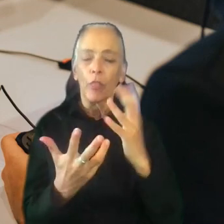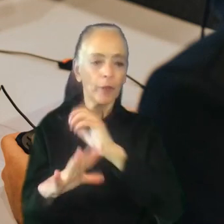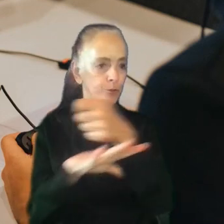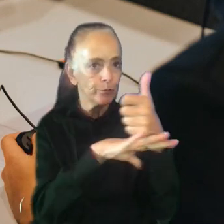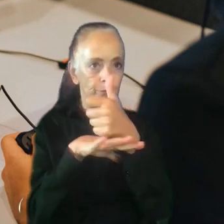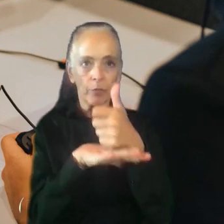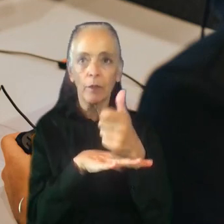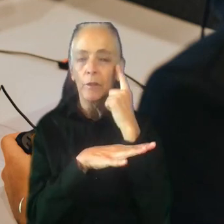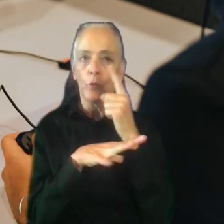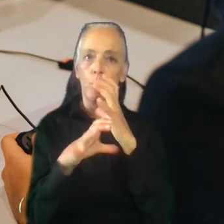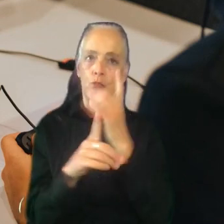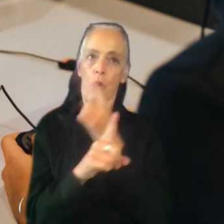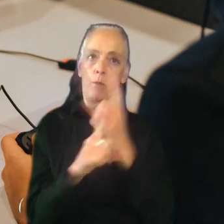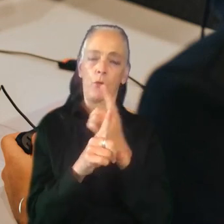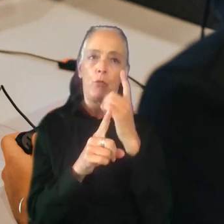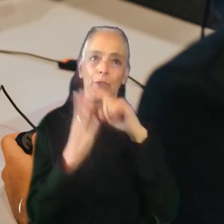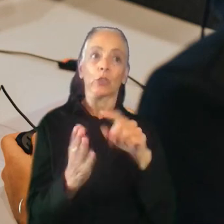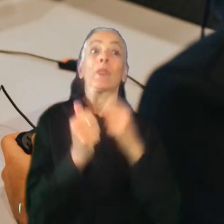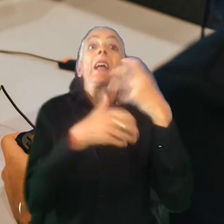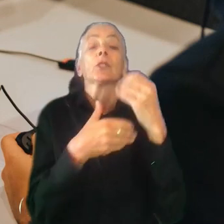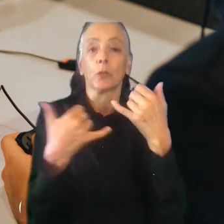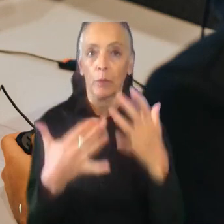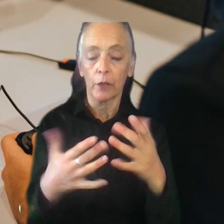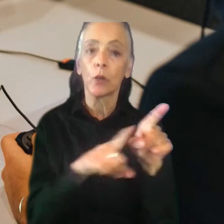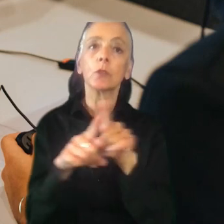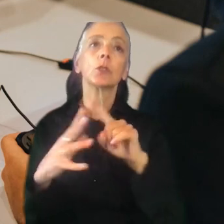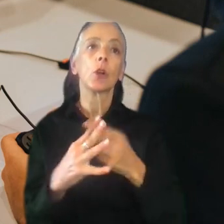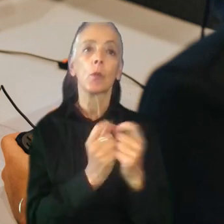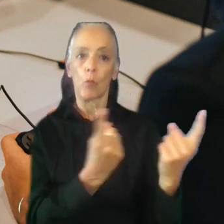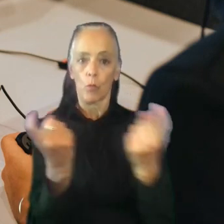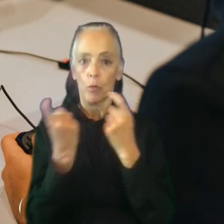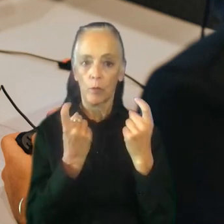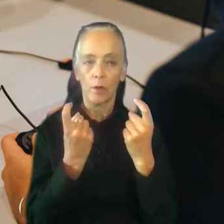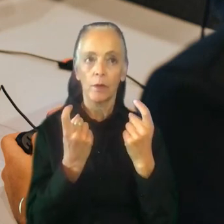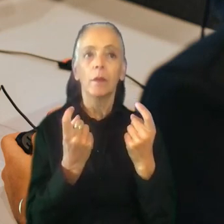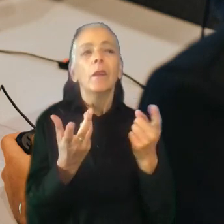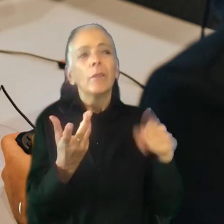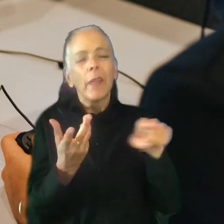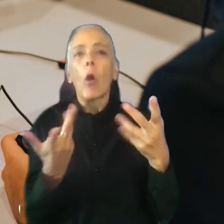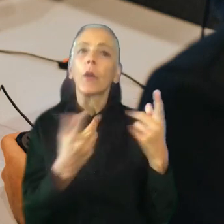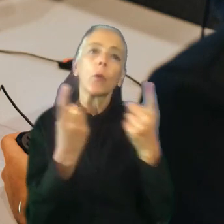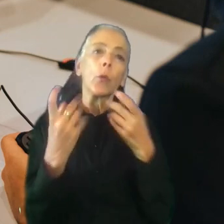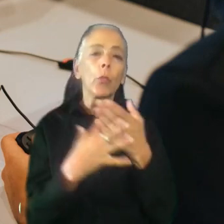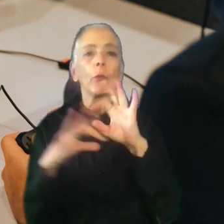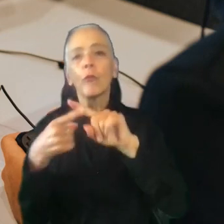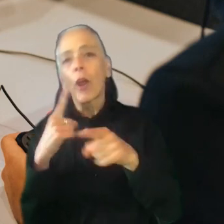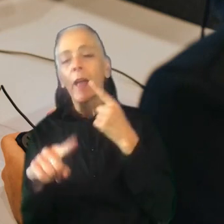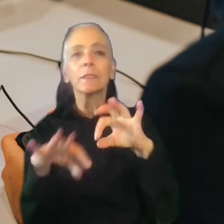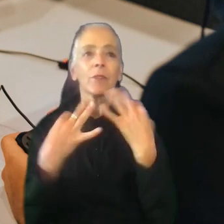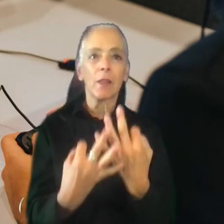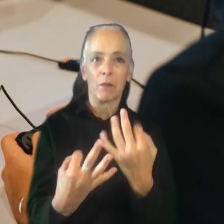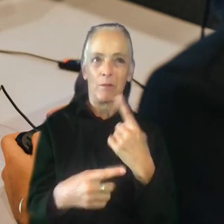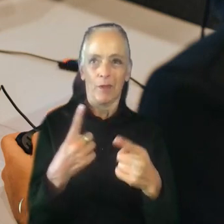external players. I also started on the recruitment process. As I said, they were recruiting through friends and family. There wasn't really anything